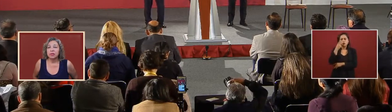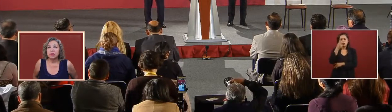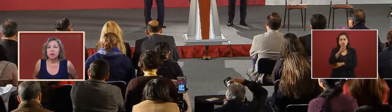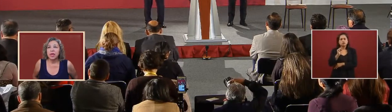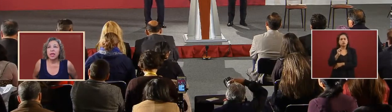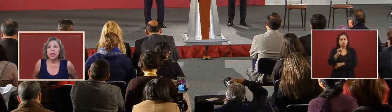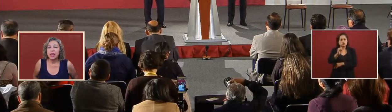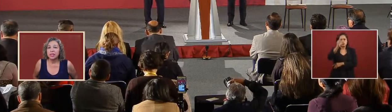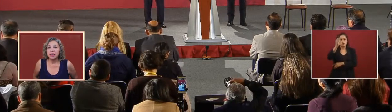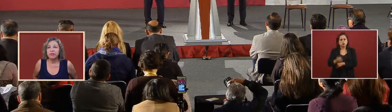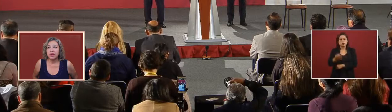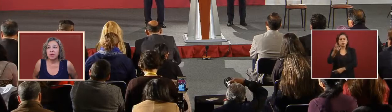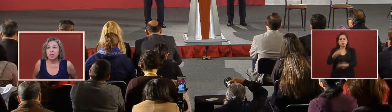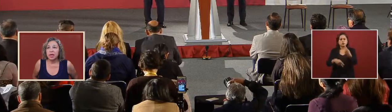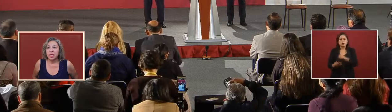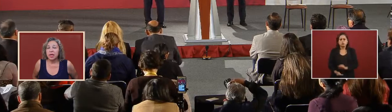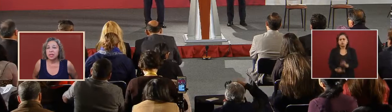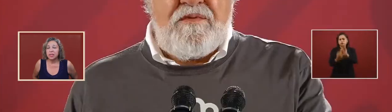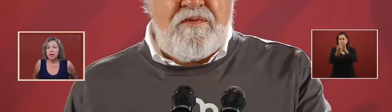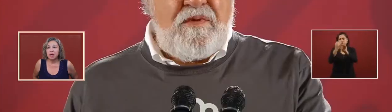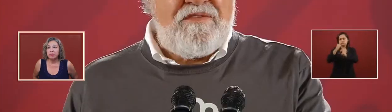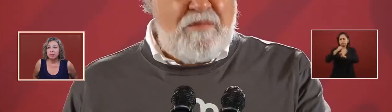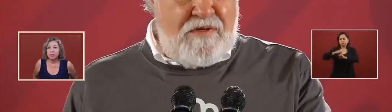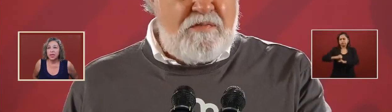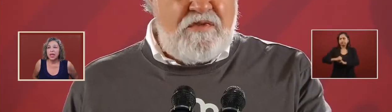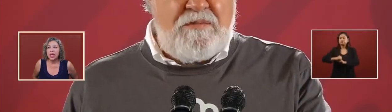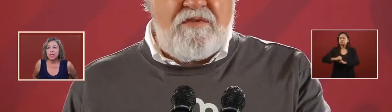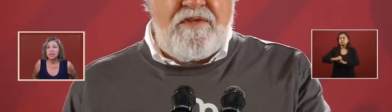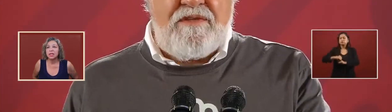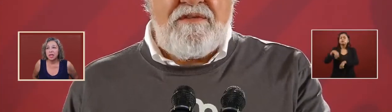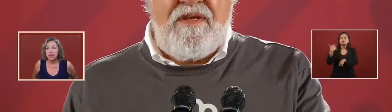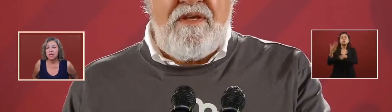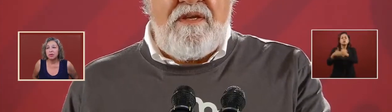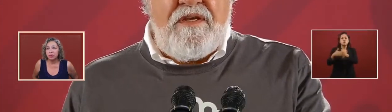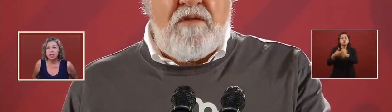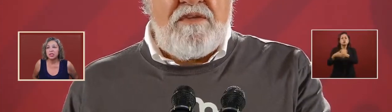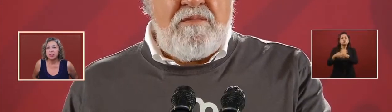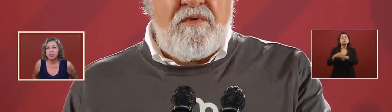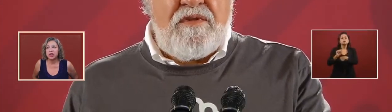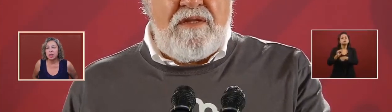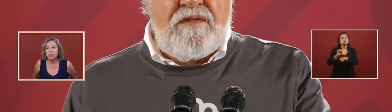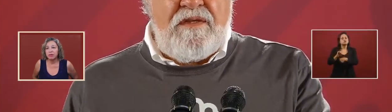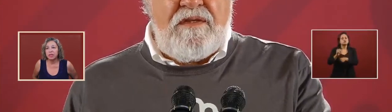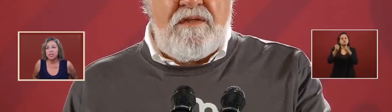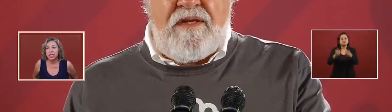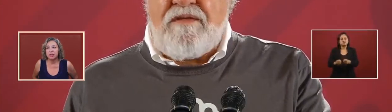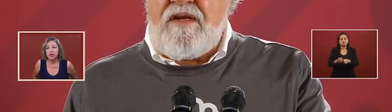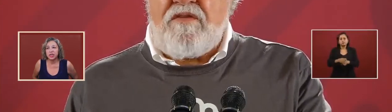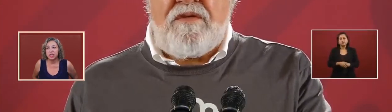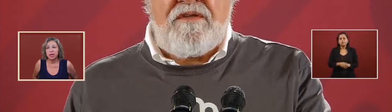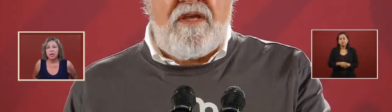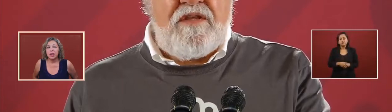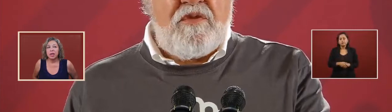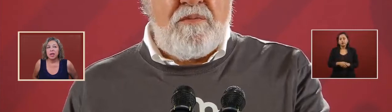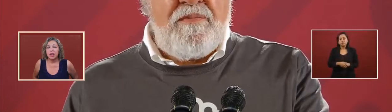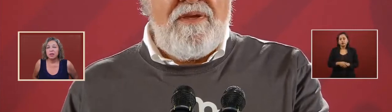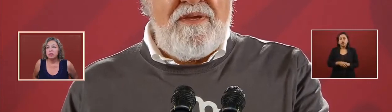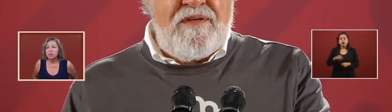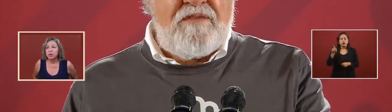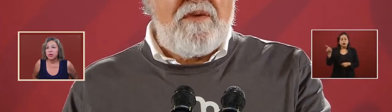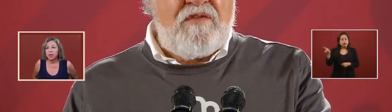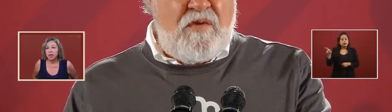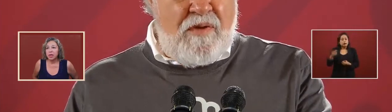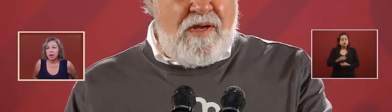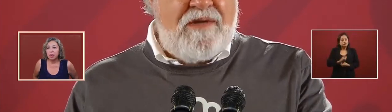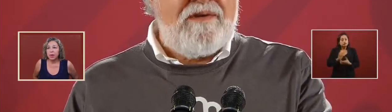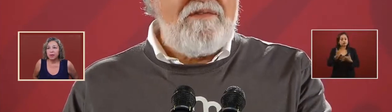so he has given his um he has said that he volunteers to come give his declaration and the